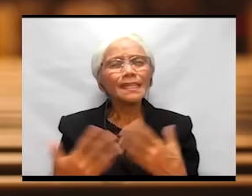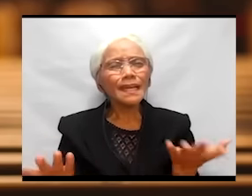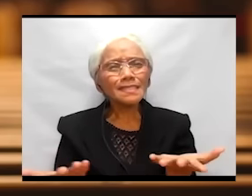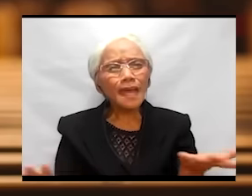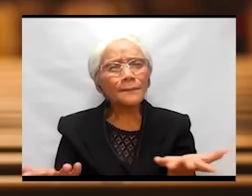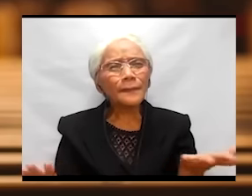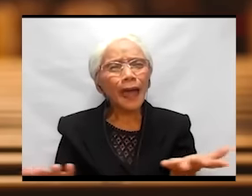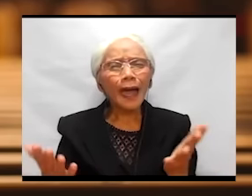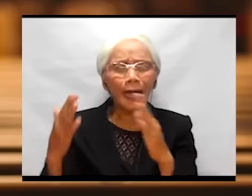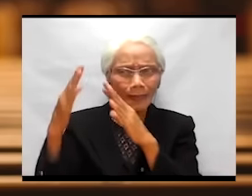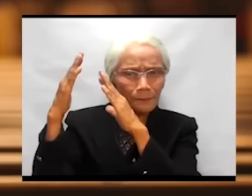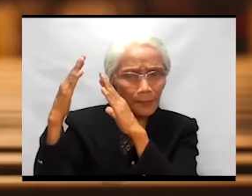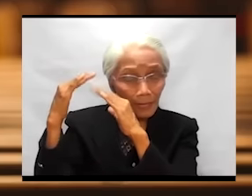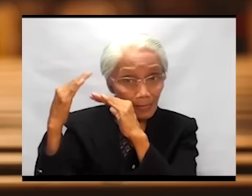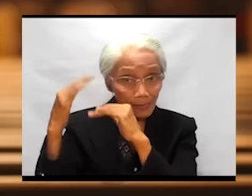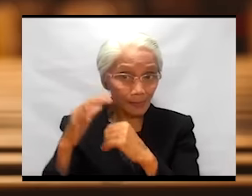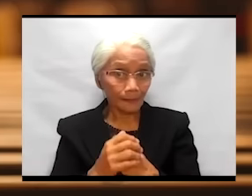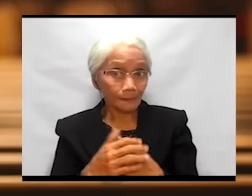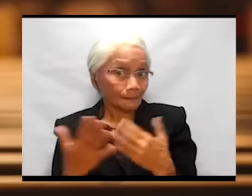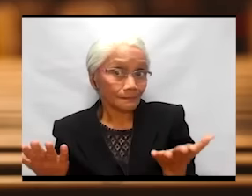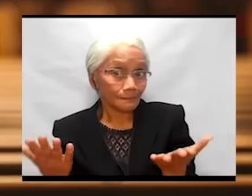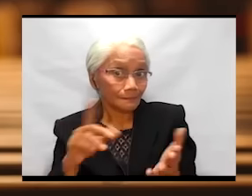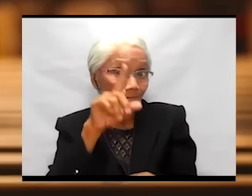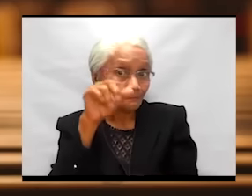Nasaan ba ang ating pag-asa?